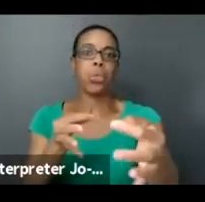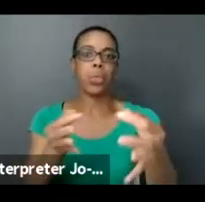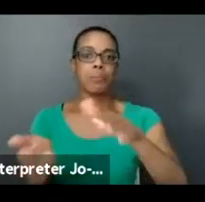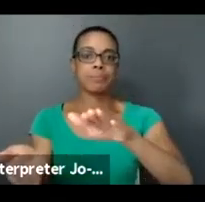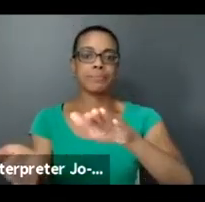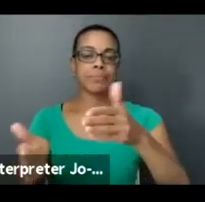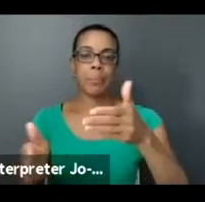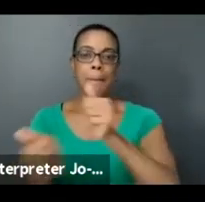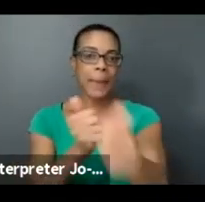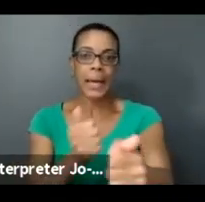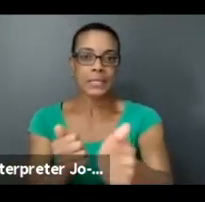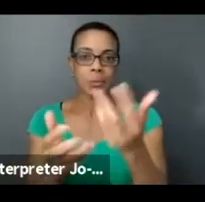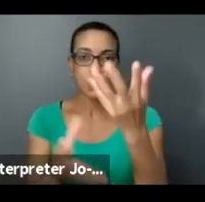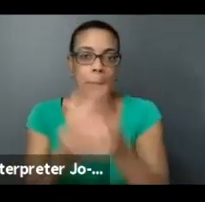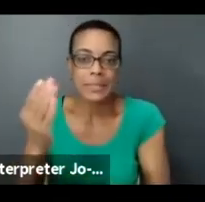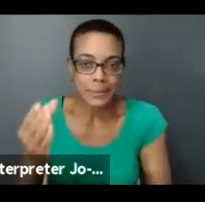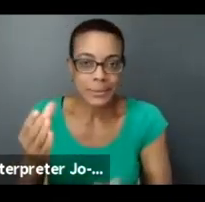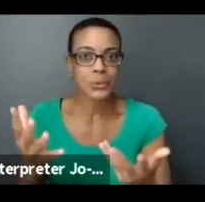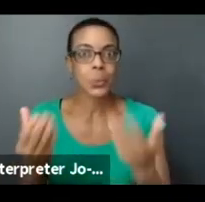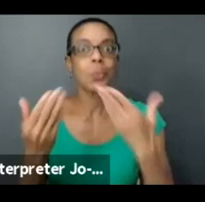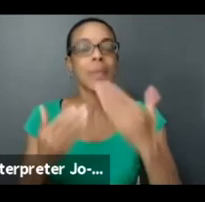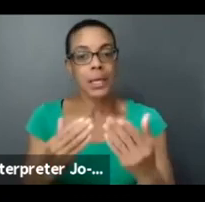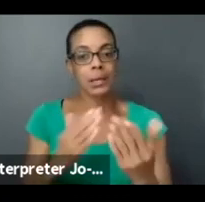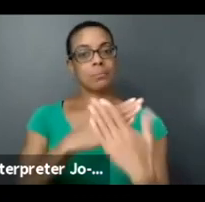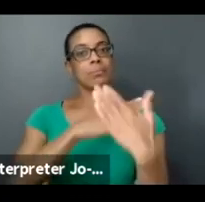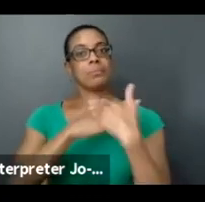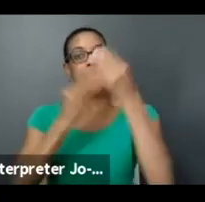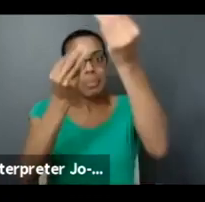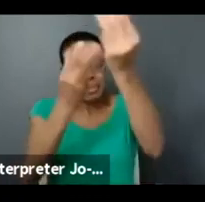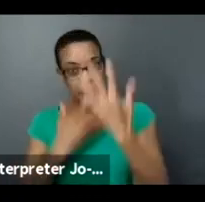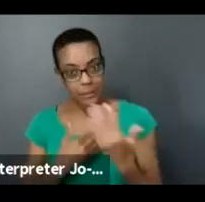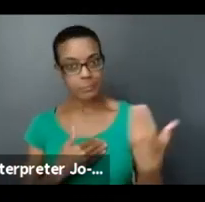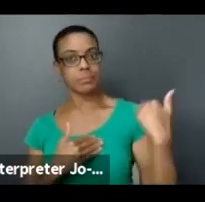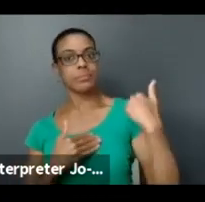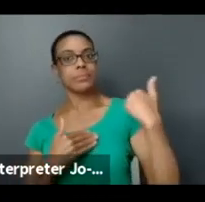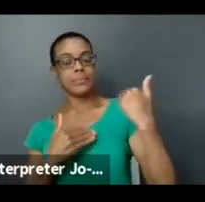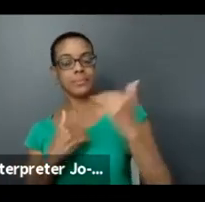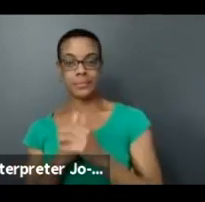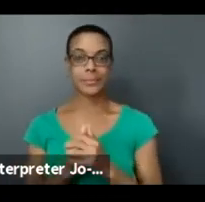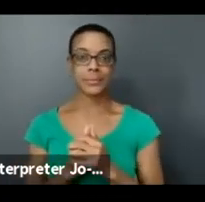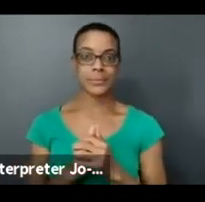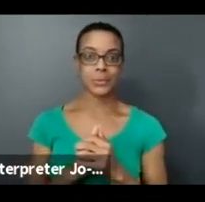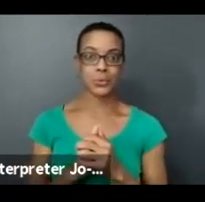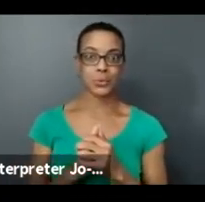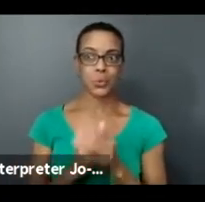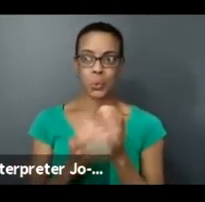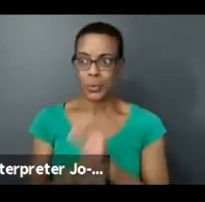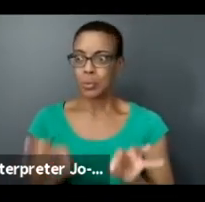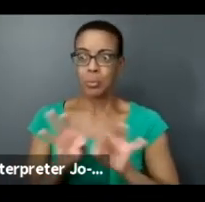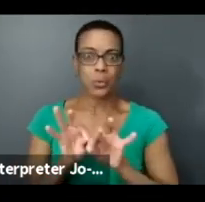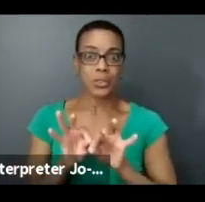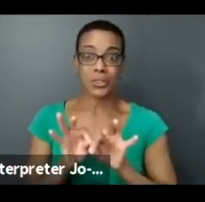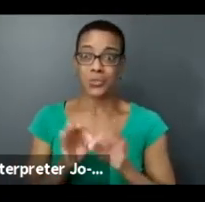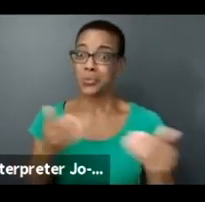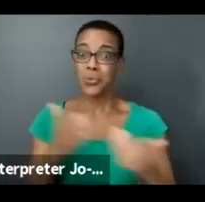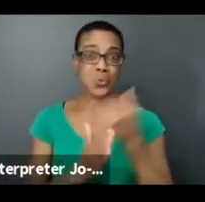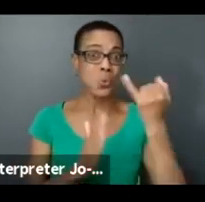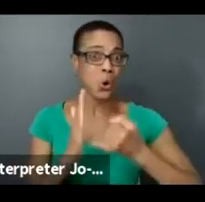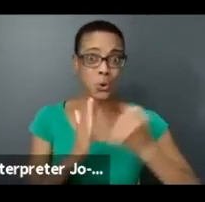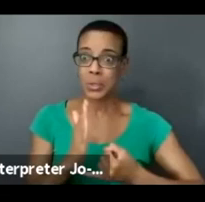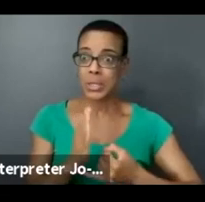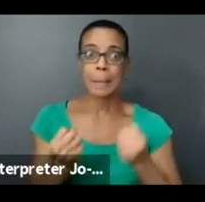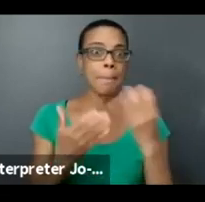supporting the artists rather than what I consider most grants are so hidden for especially new artists. And